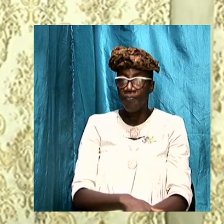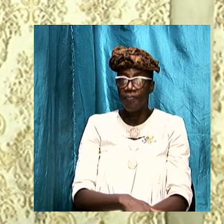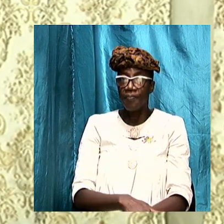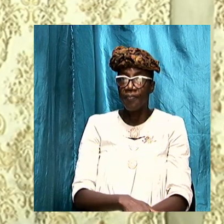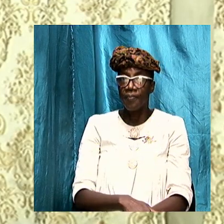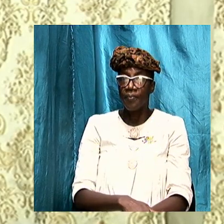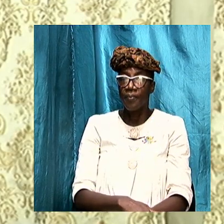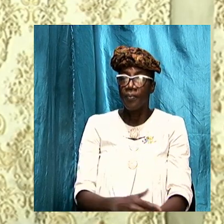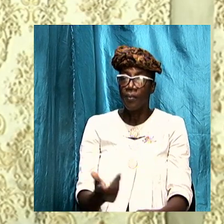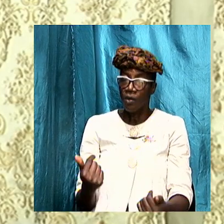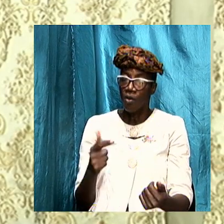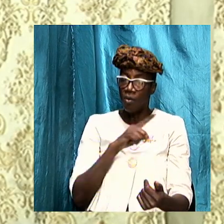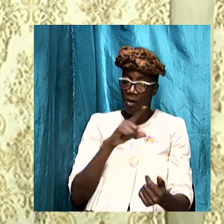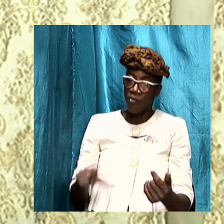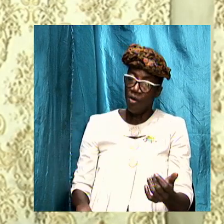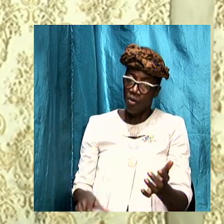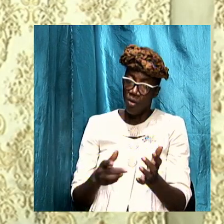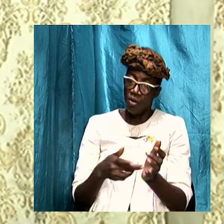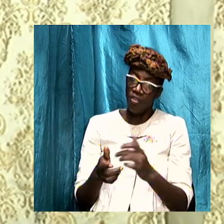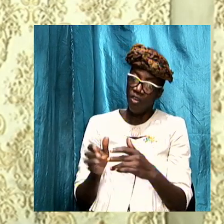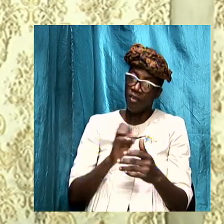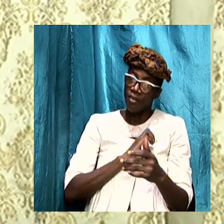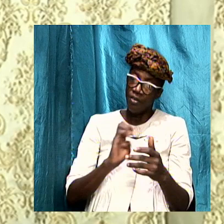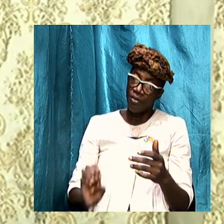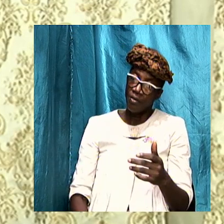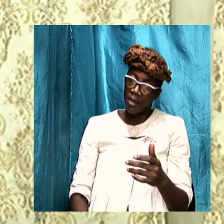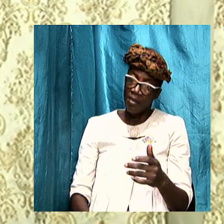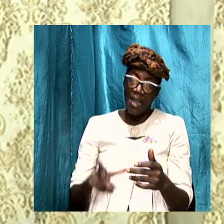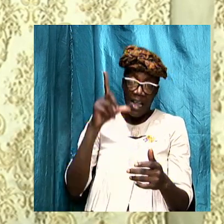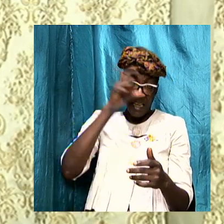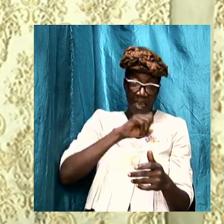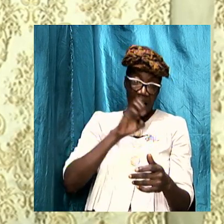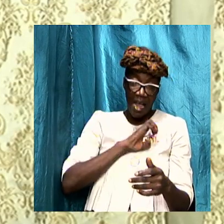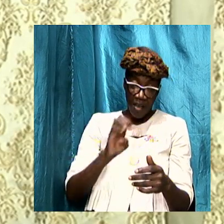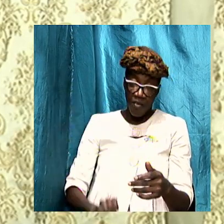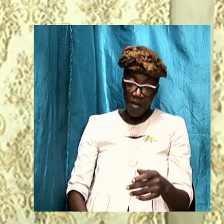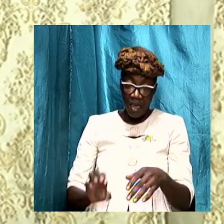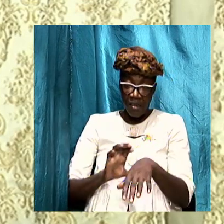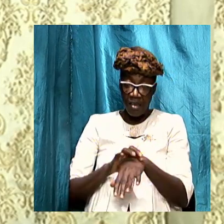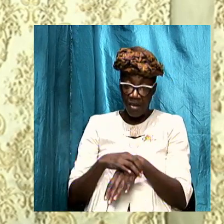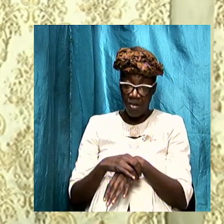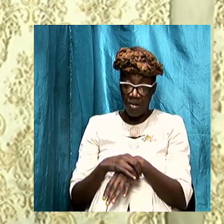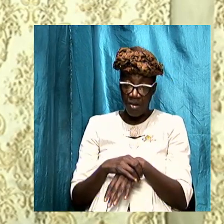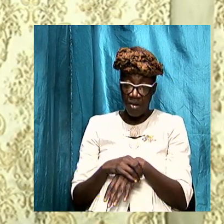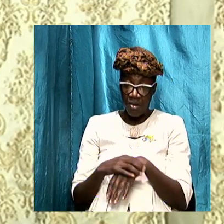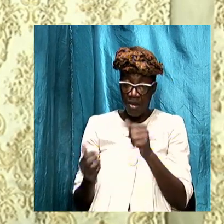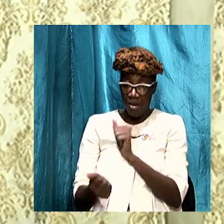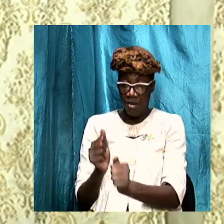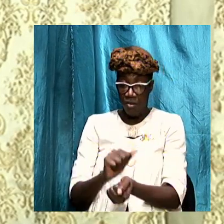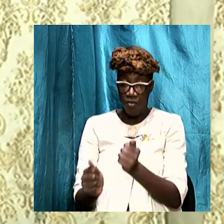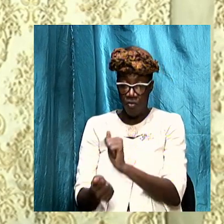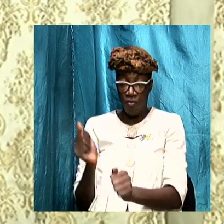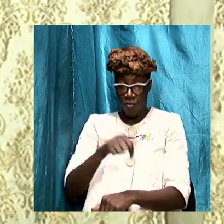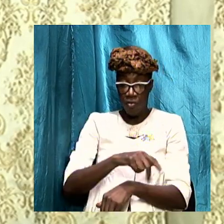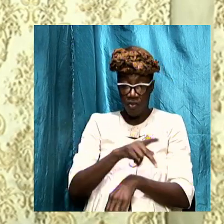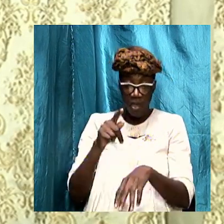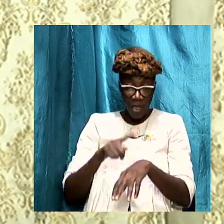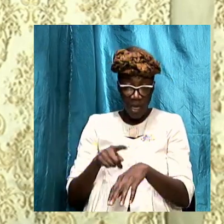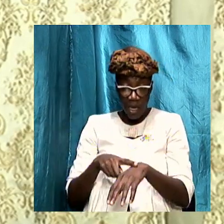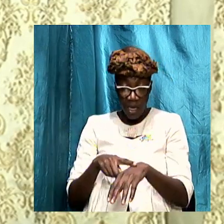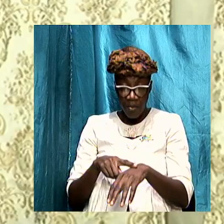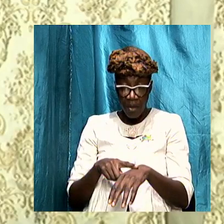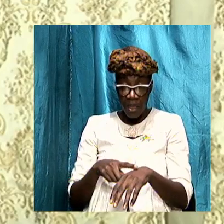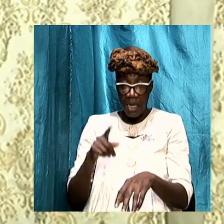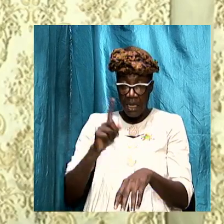coming of the Lord Jesus Christ the antichrist on earth tribulation period the time